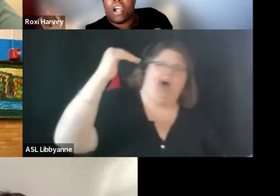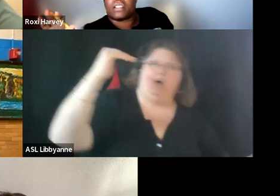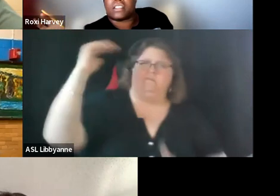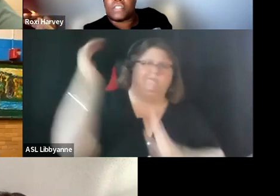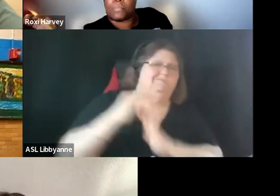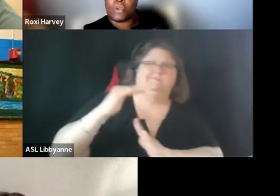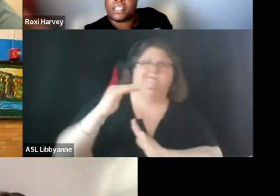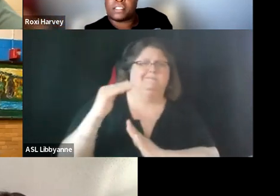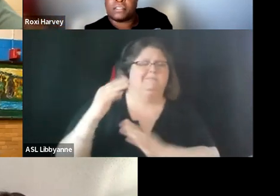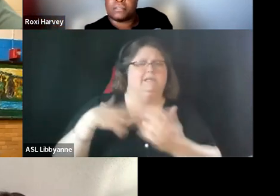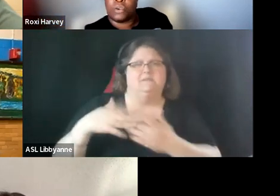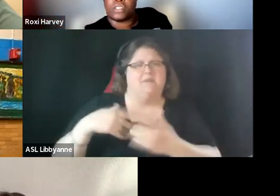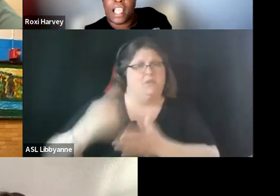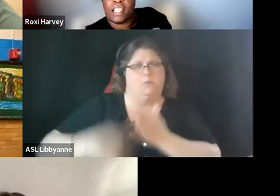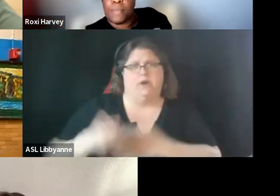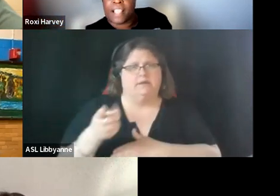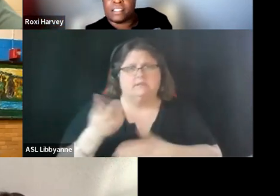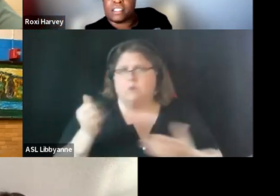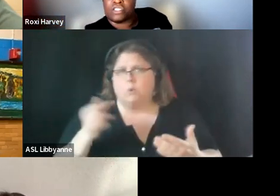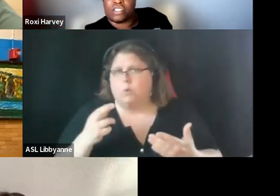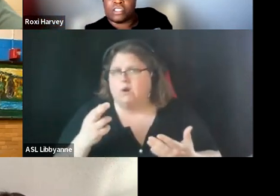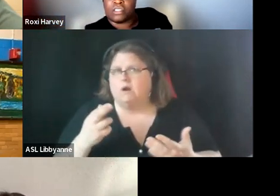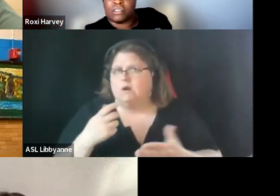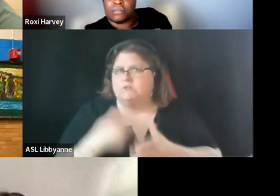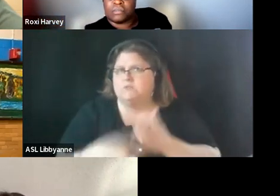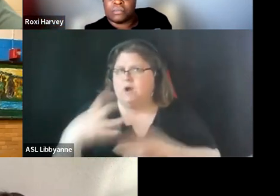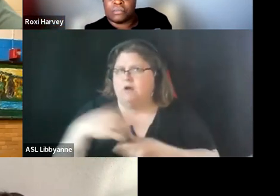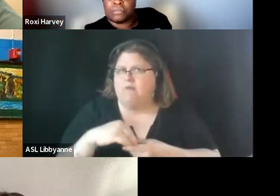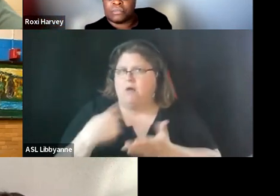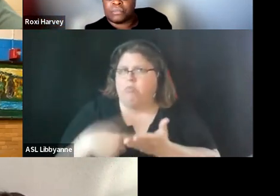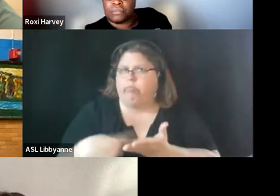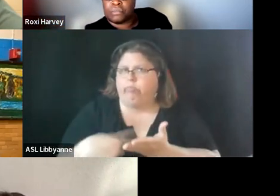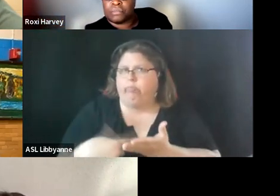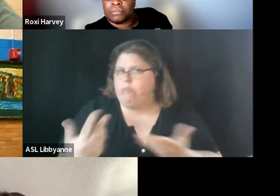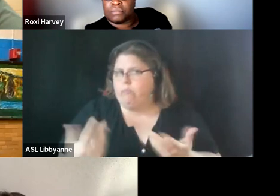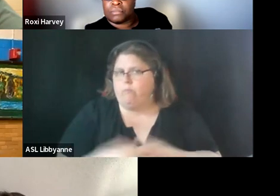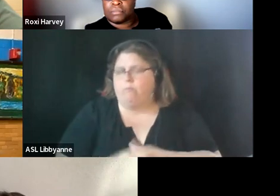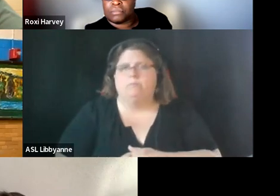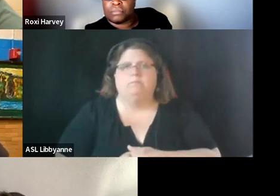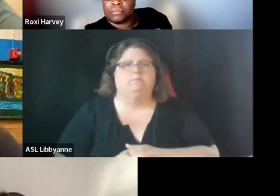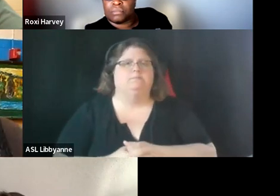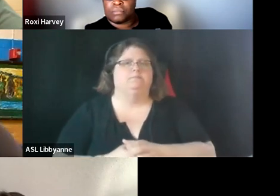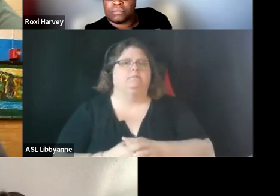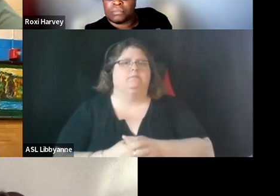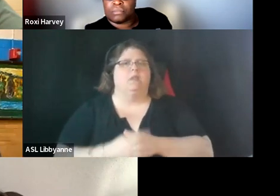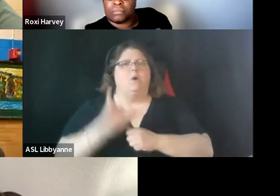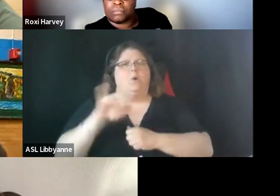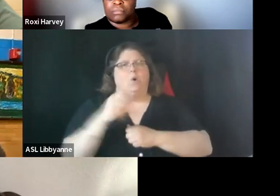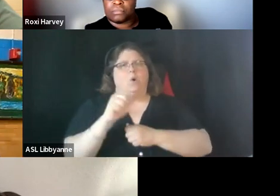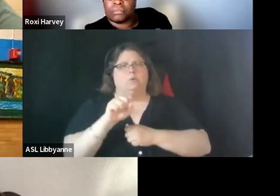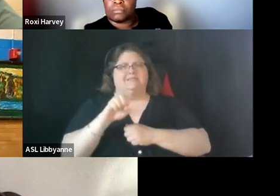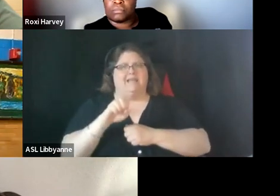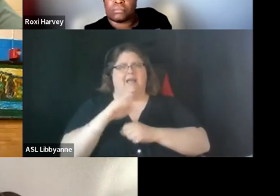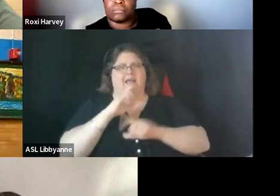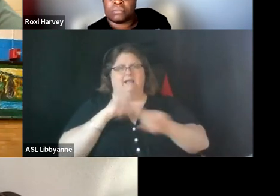irregardless of their price or did that impact the decision um you know i think others who were there can